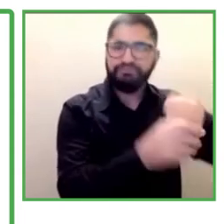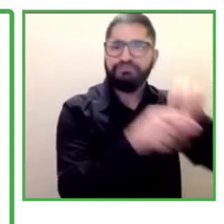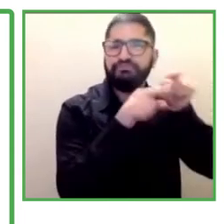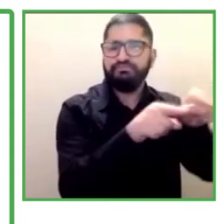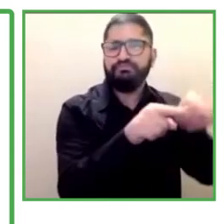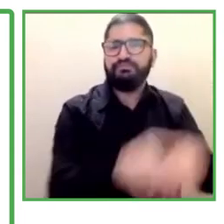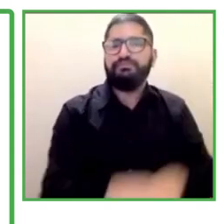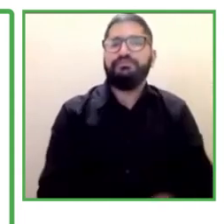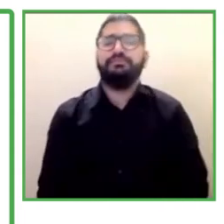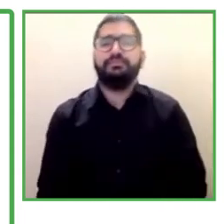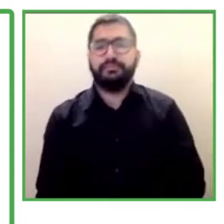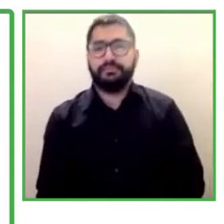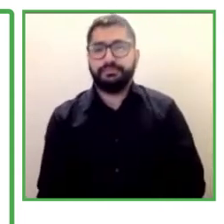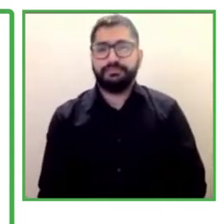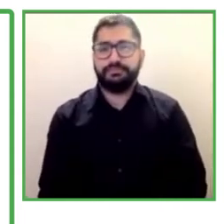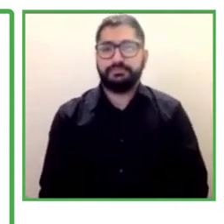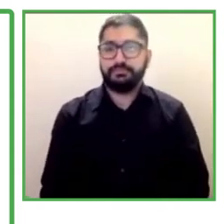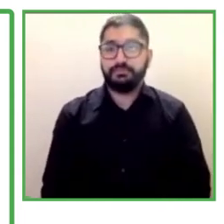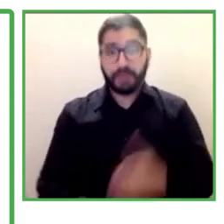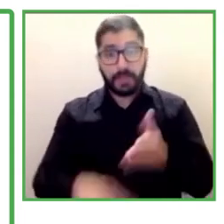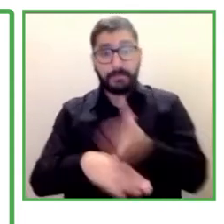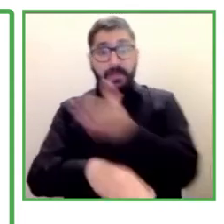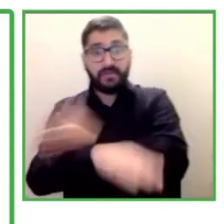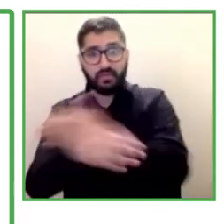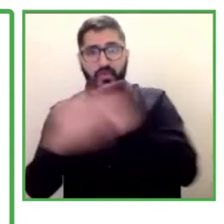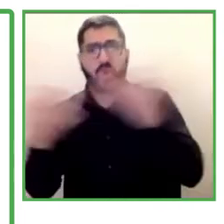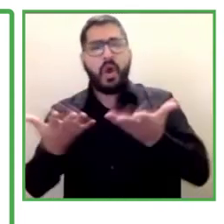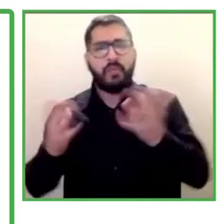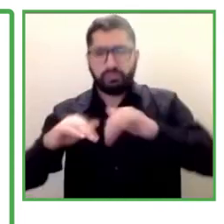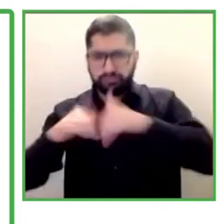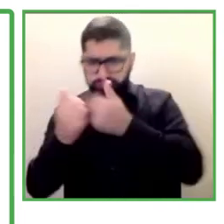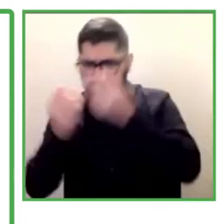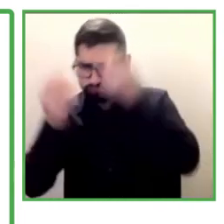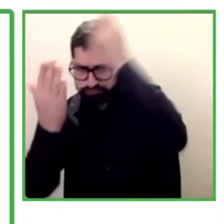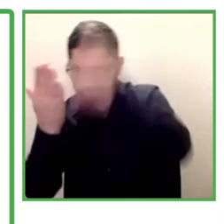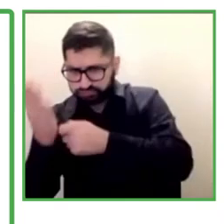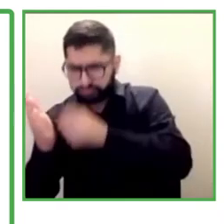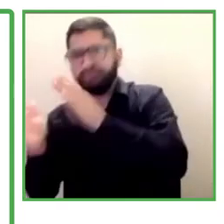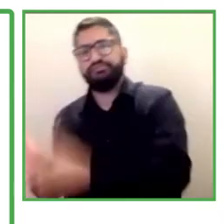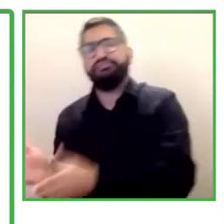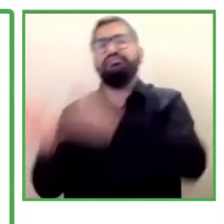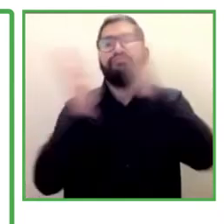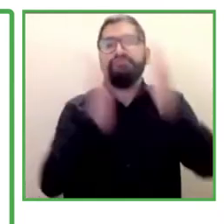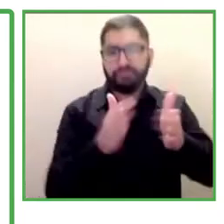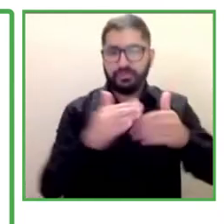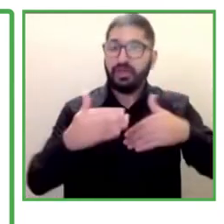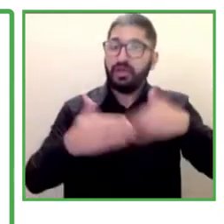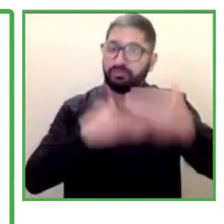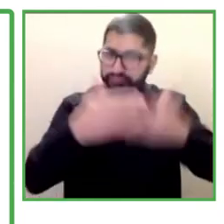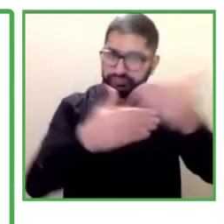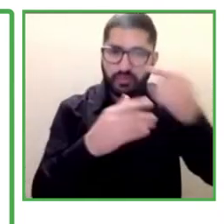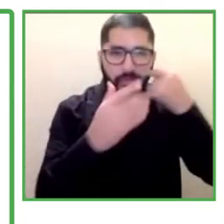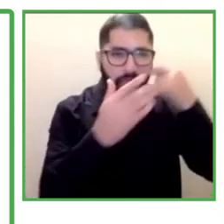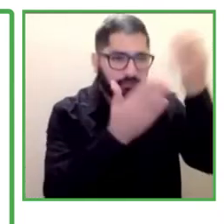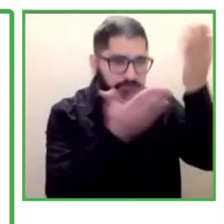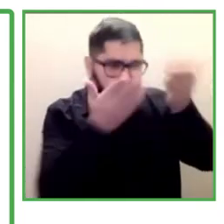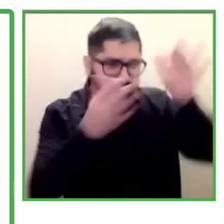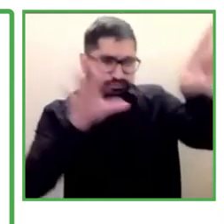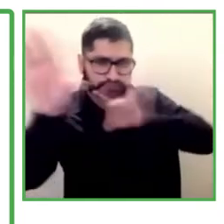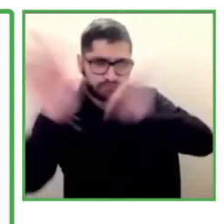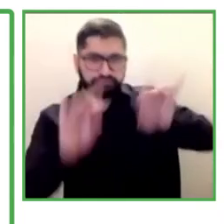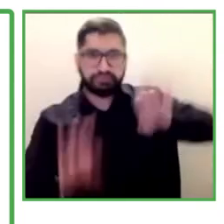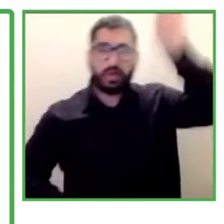of an exam in a posterior stage regarding merits.